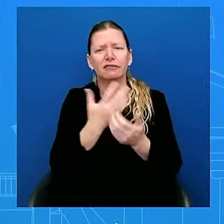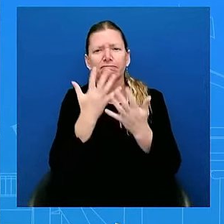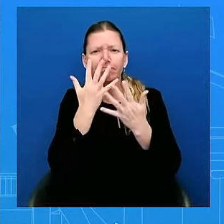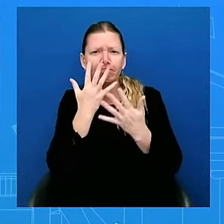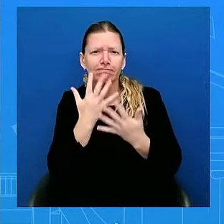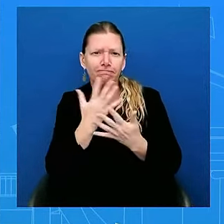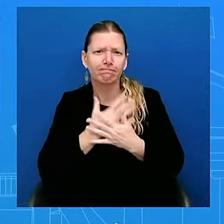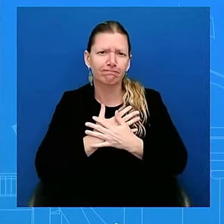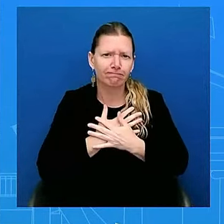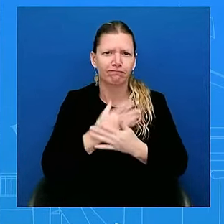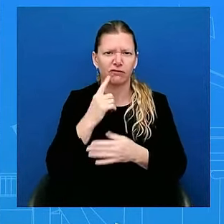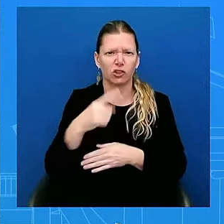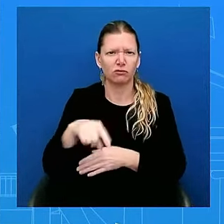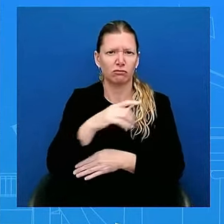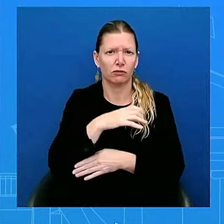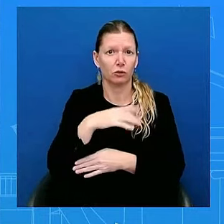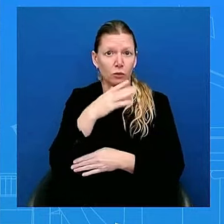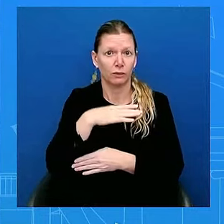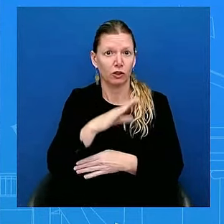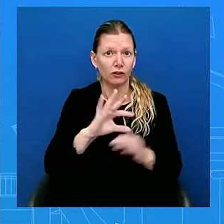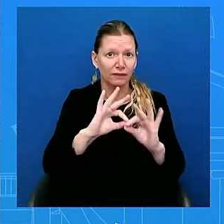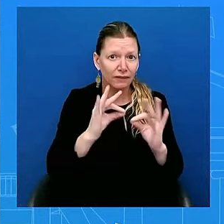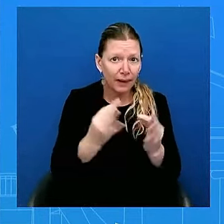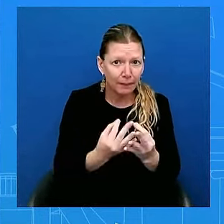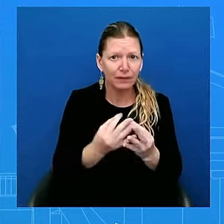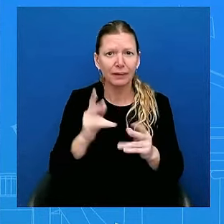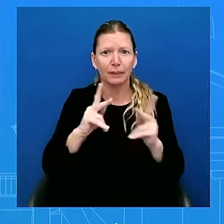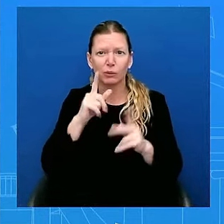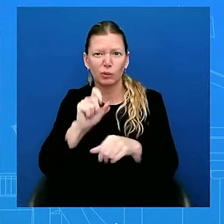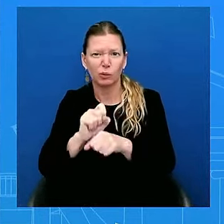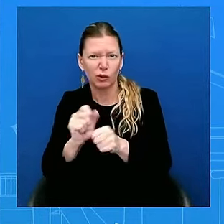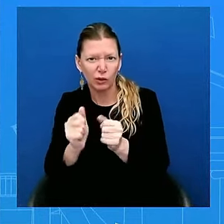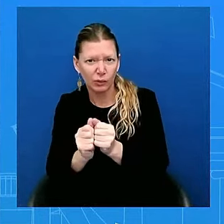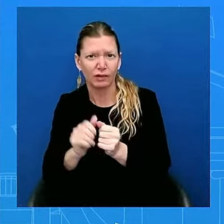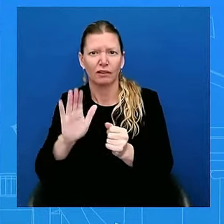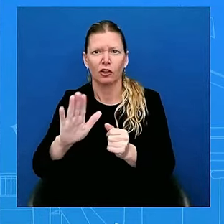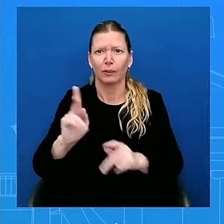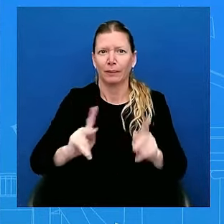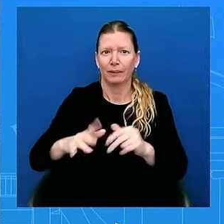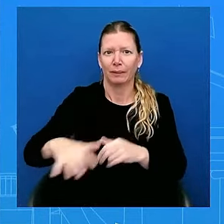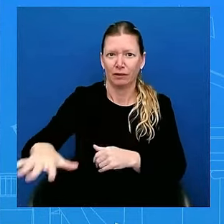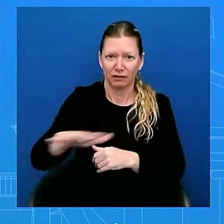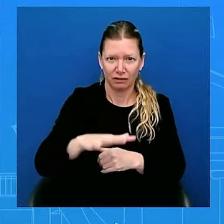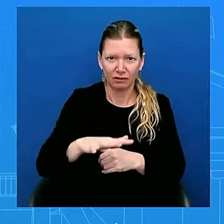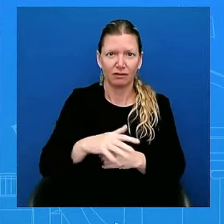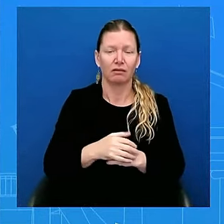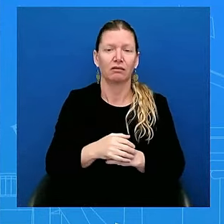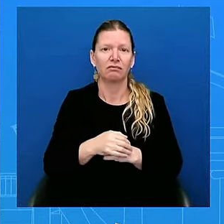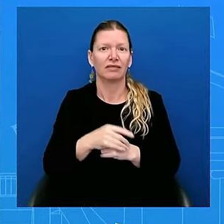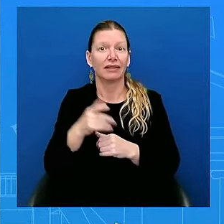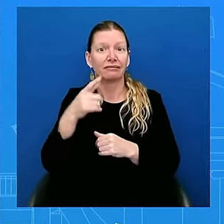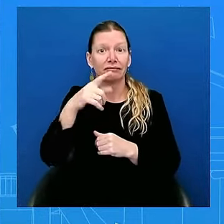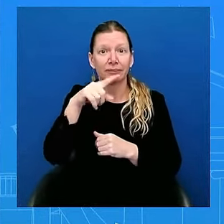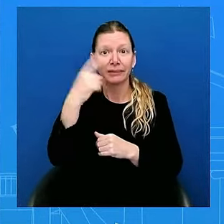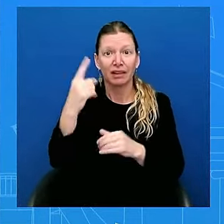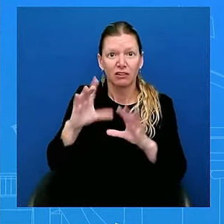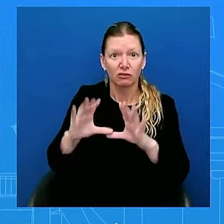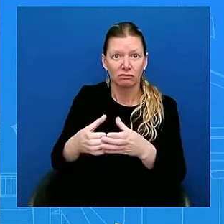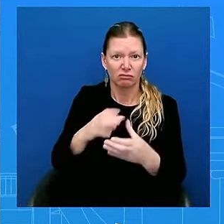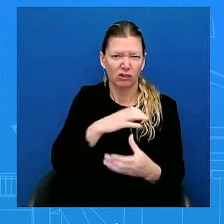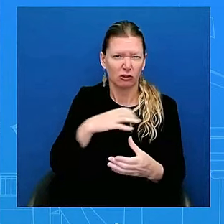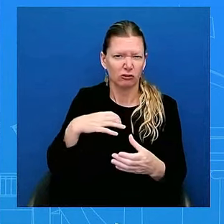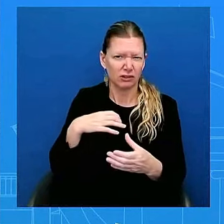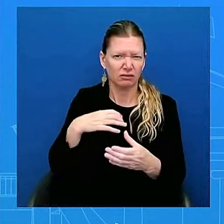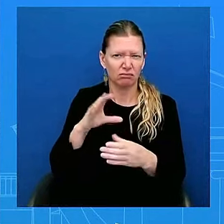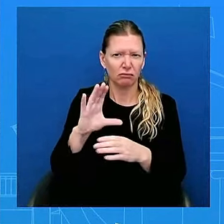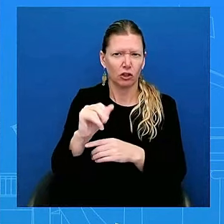after the President's speech, First Lady Jill Biden will travel to Paris, France to lead the U.S. delegation to the opening of